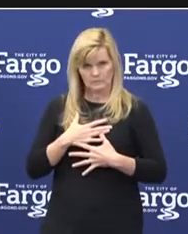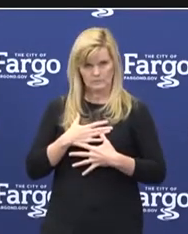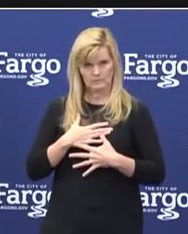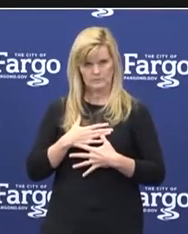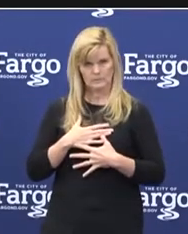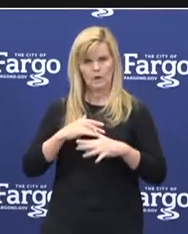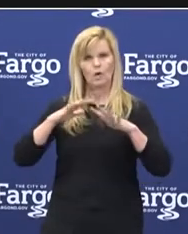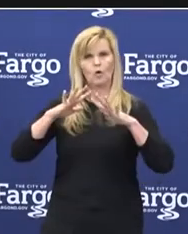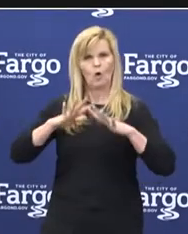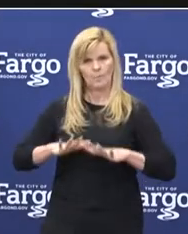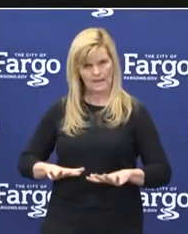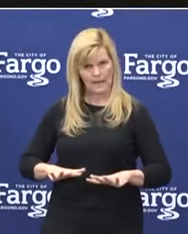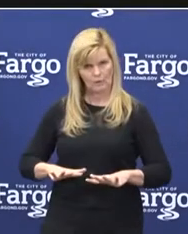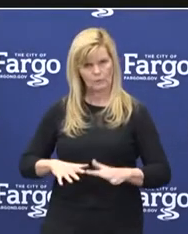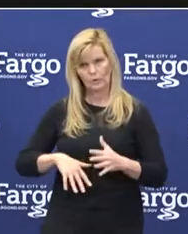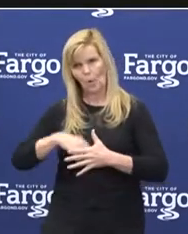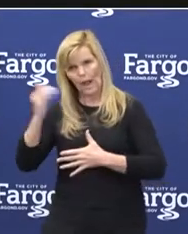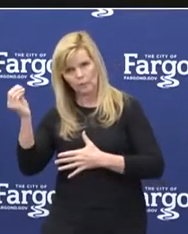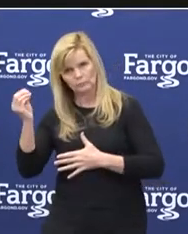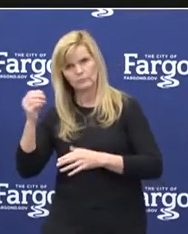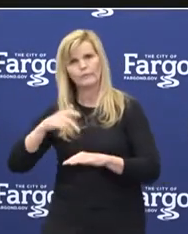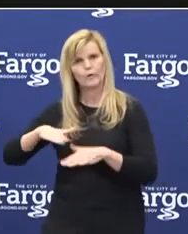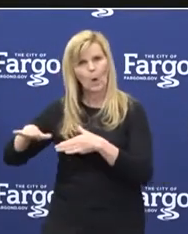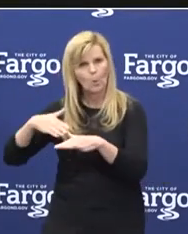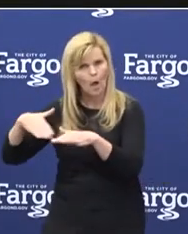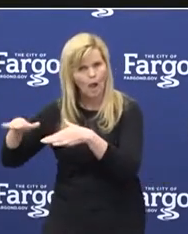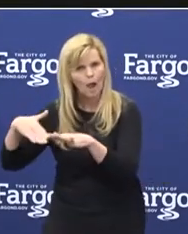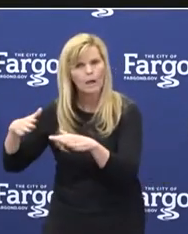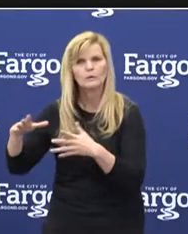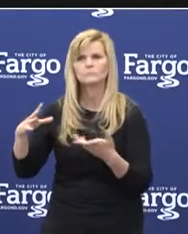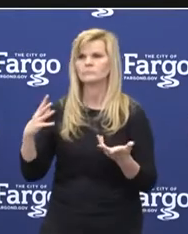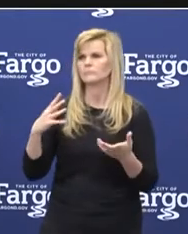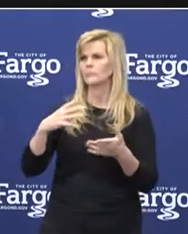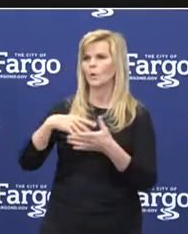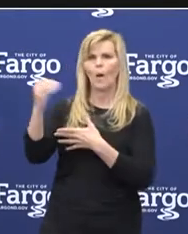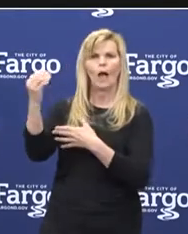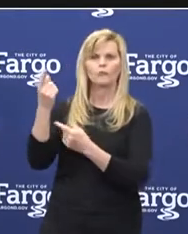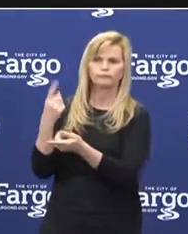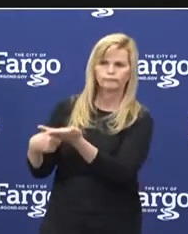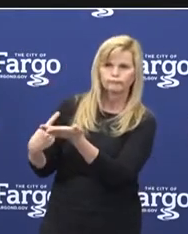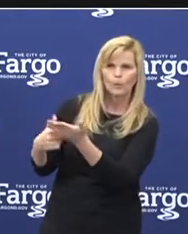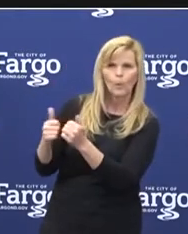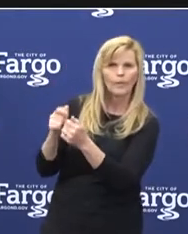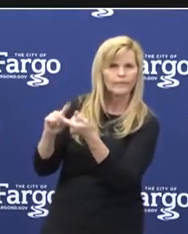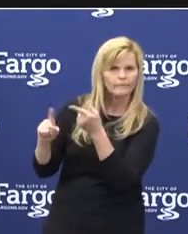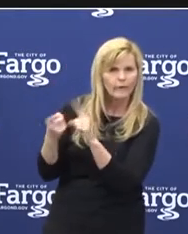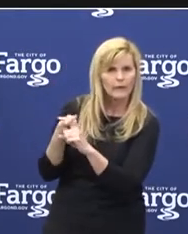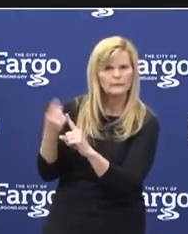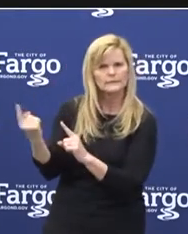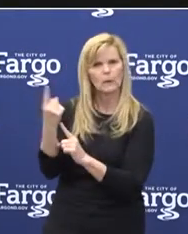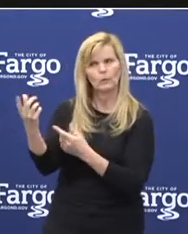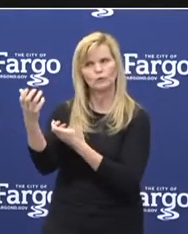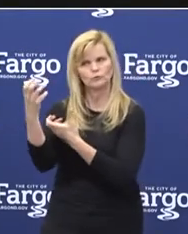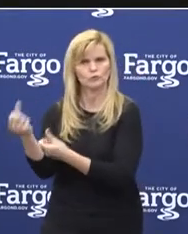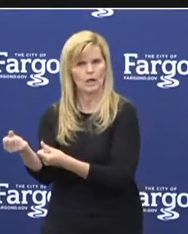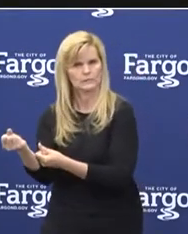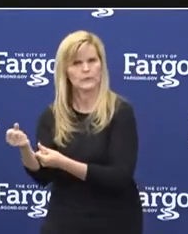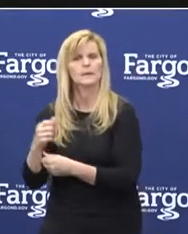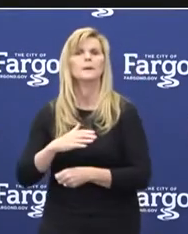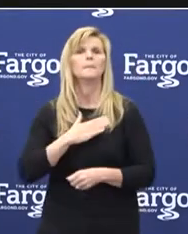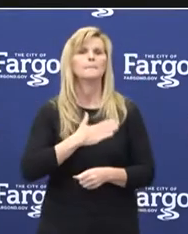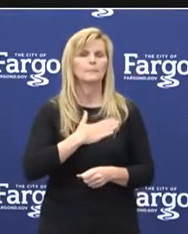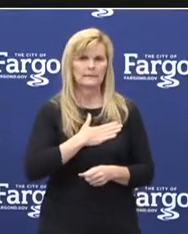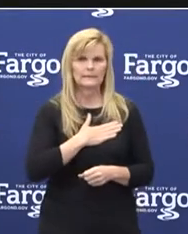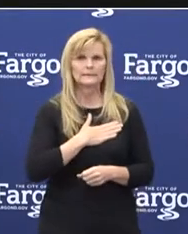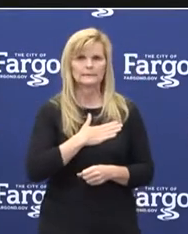calm down, go for a walk, go talk to a friend, someone who you trust, but please,